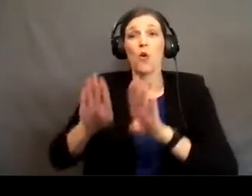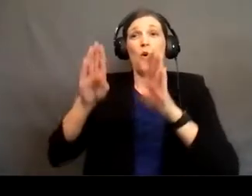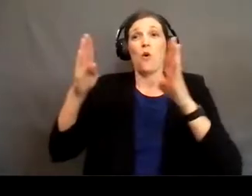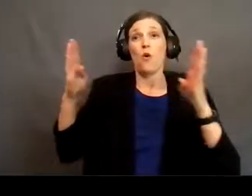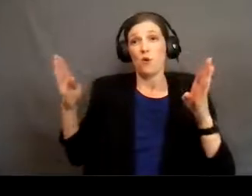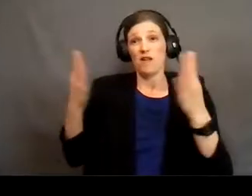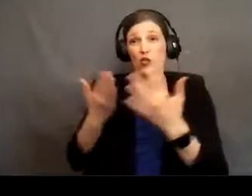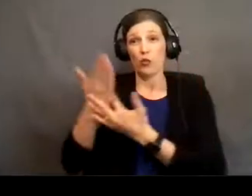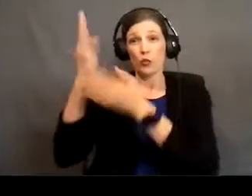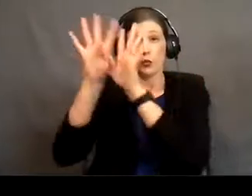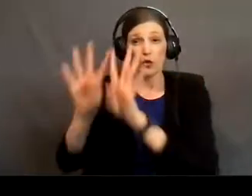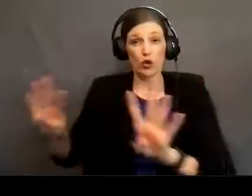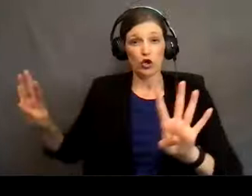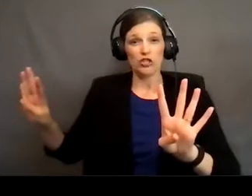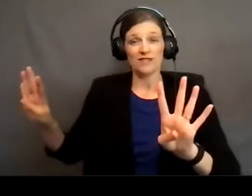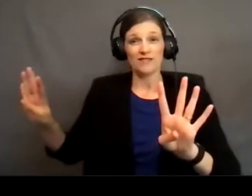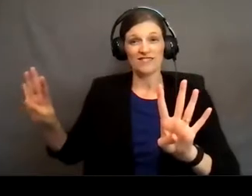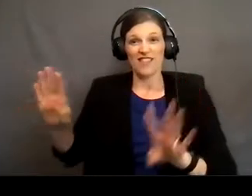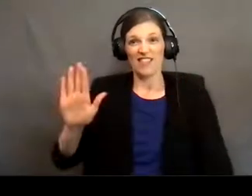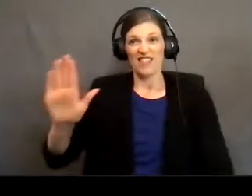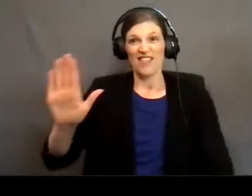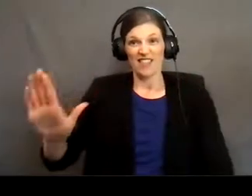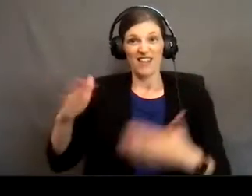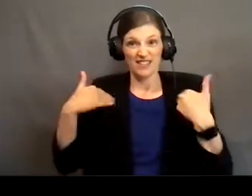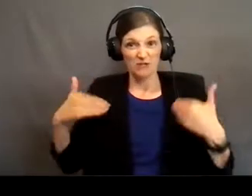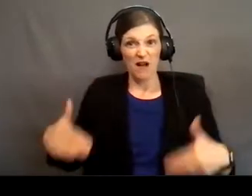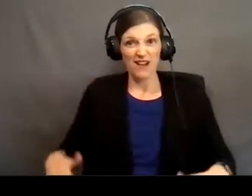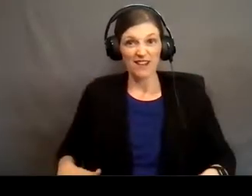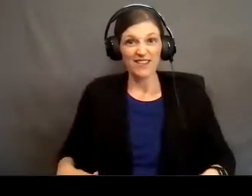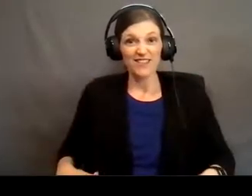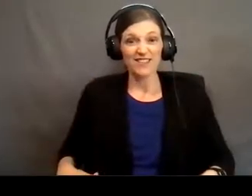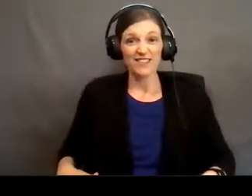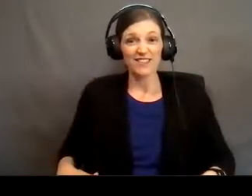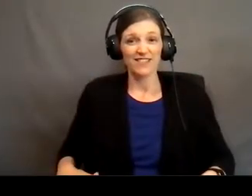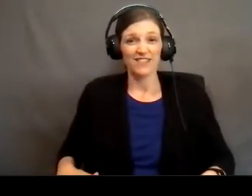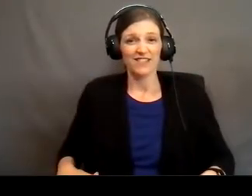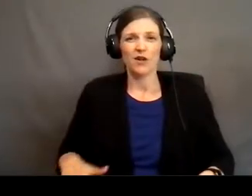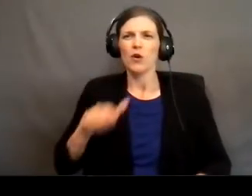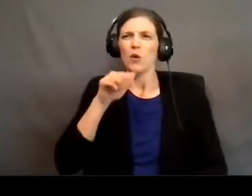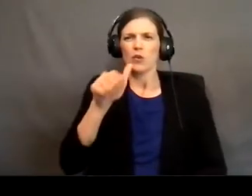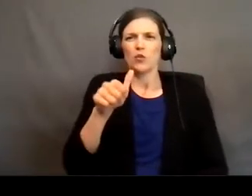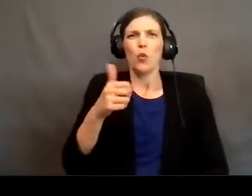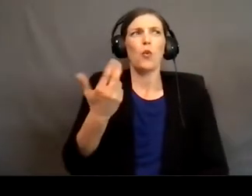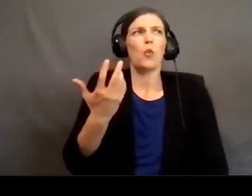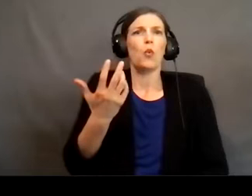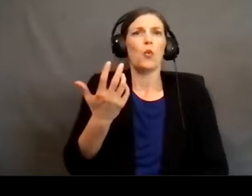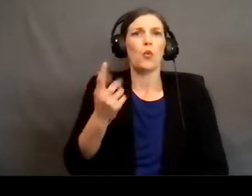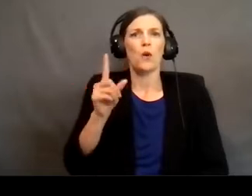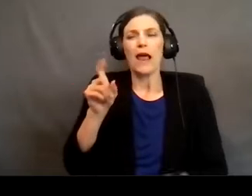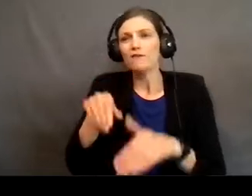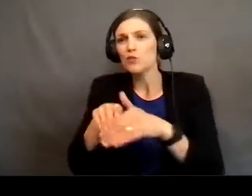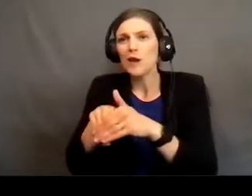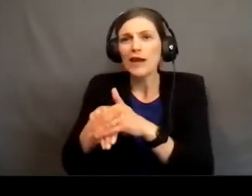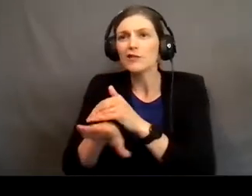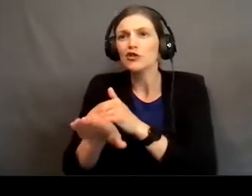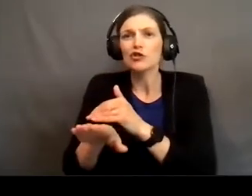us through the curtain that is His body. We don't have to enter through